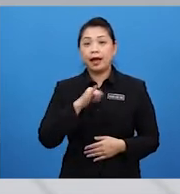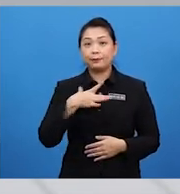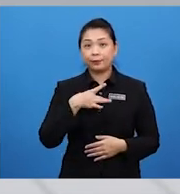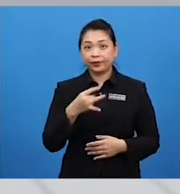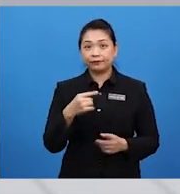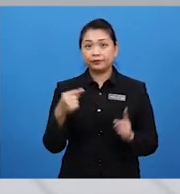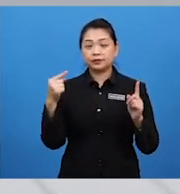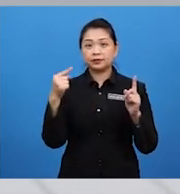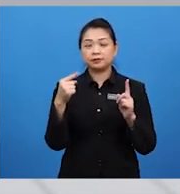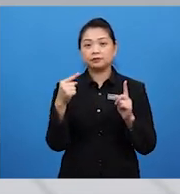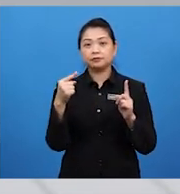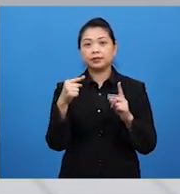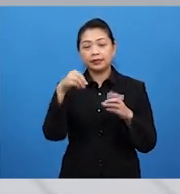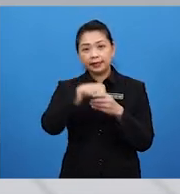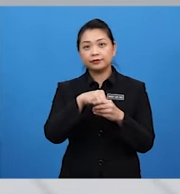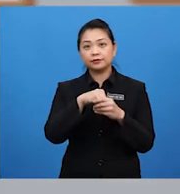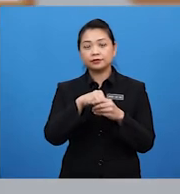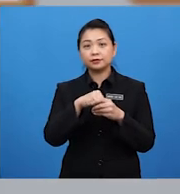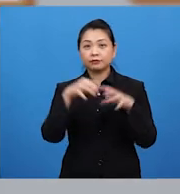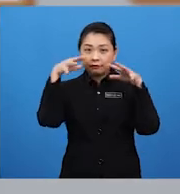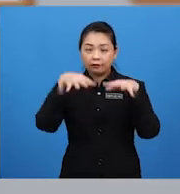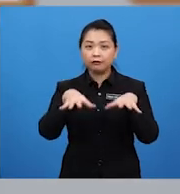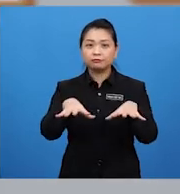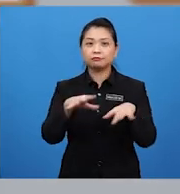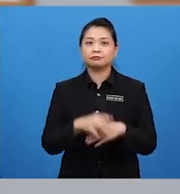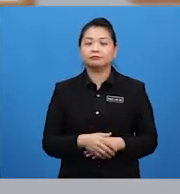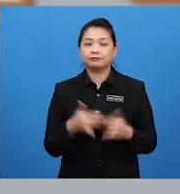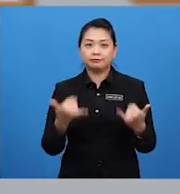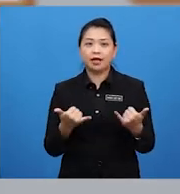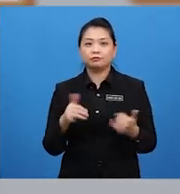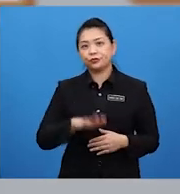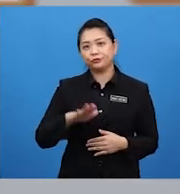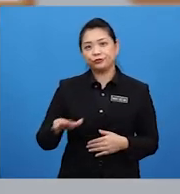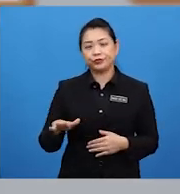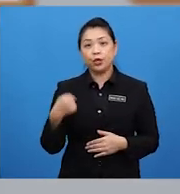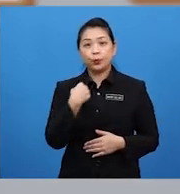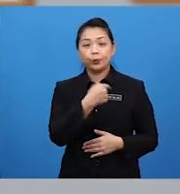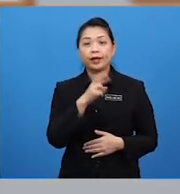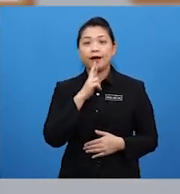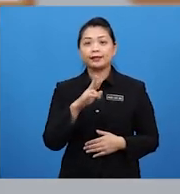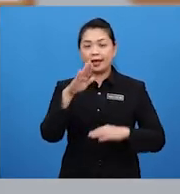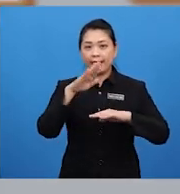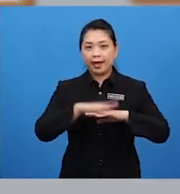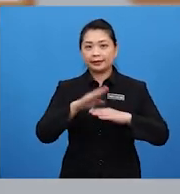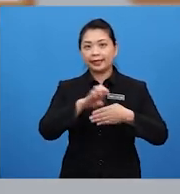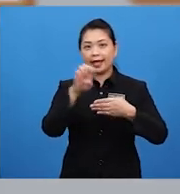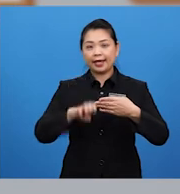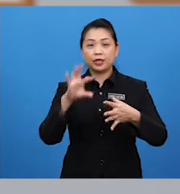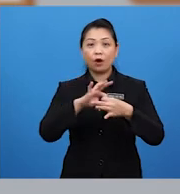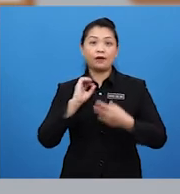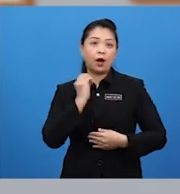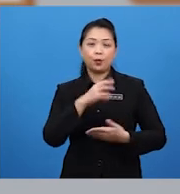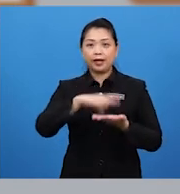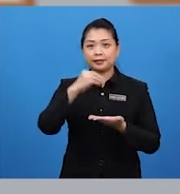prefer to be in the crowd Now, children We are at the end of our